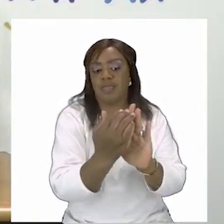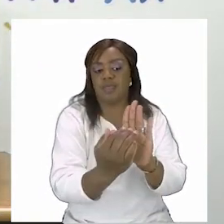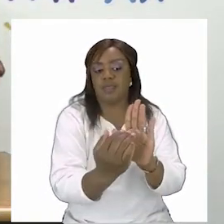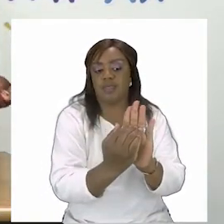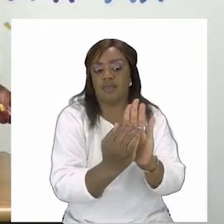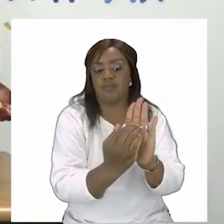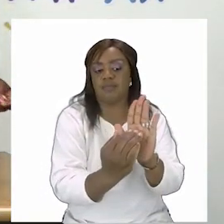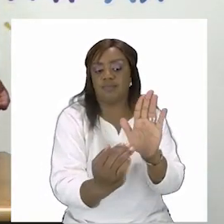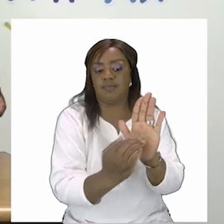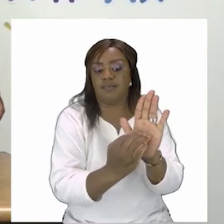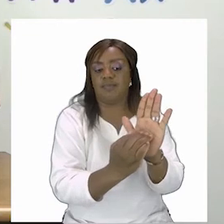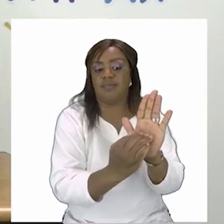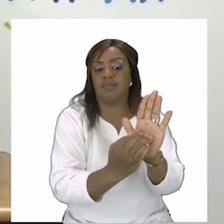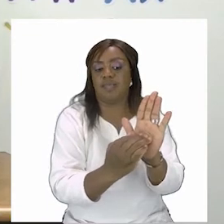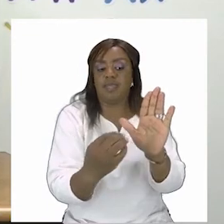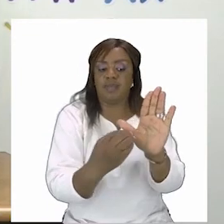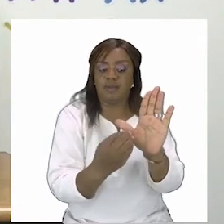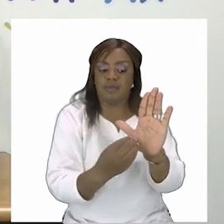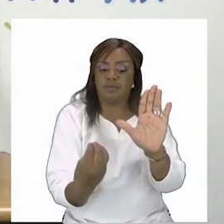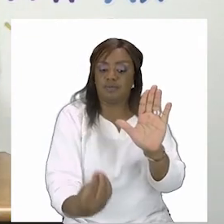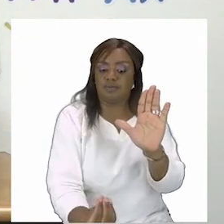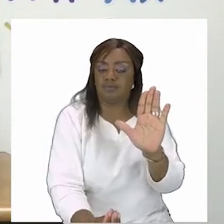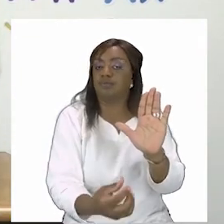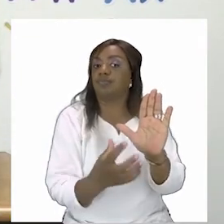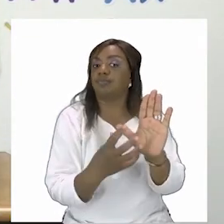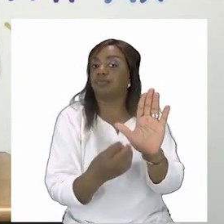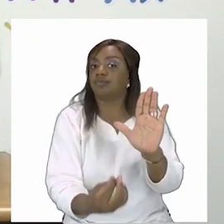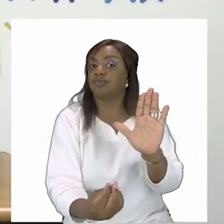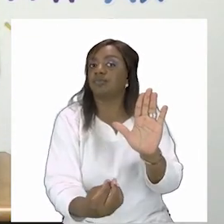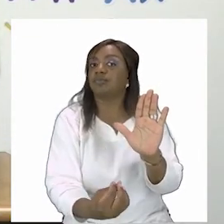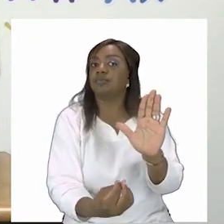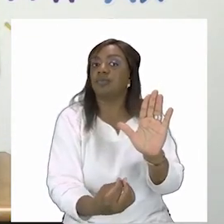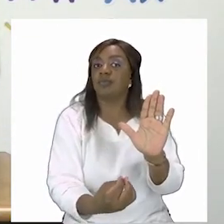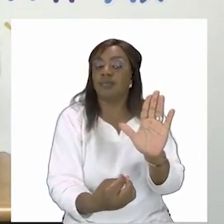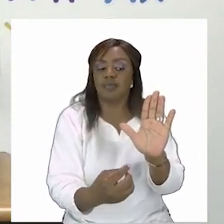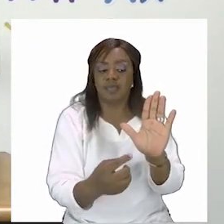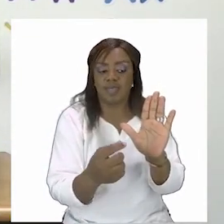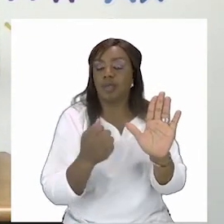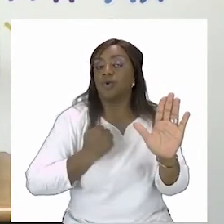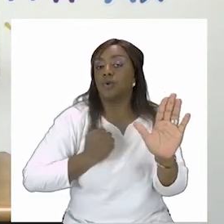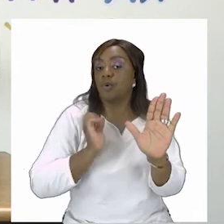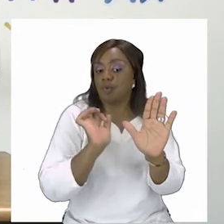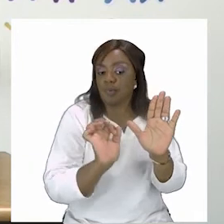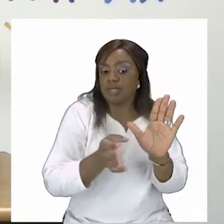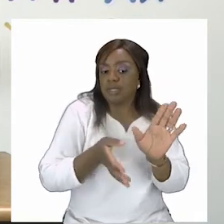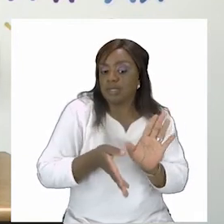build their family too and in that family there is you